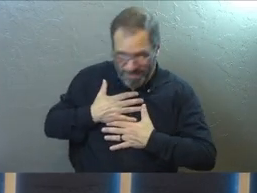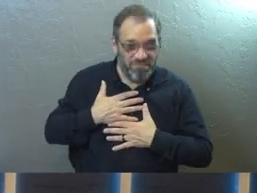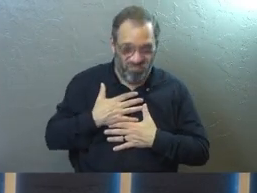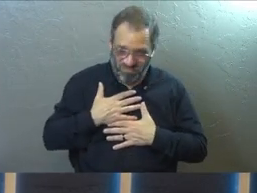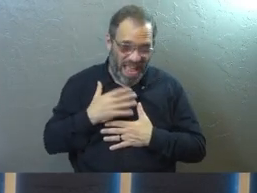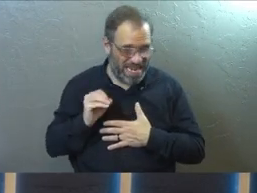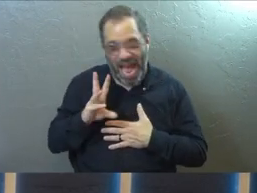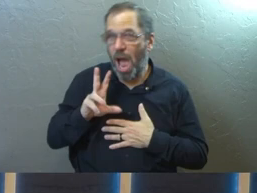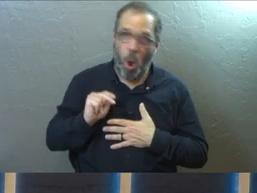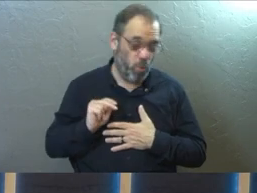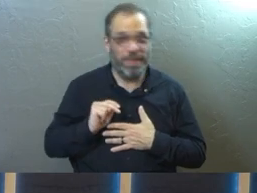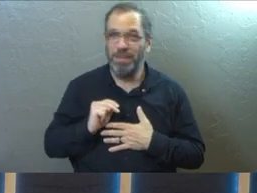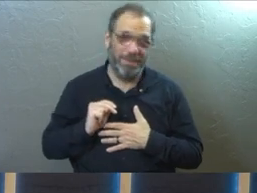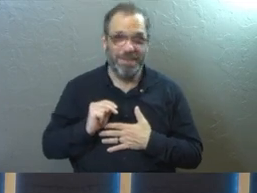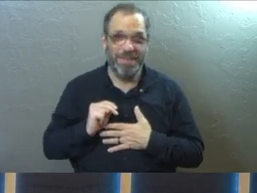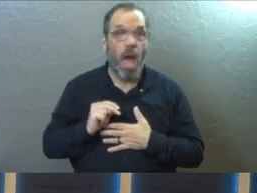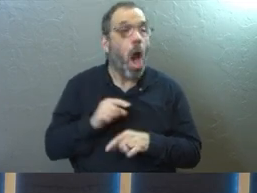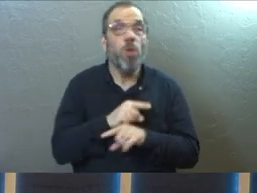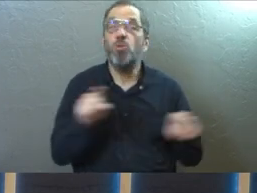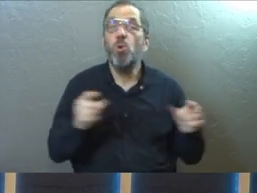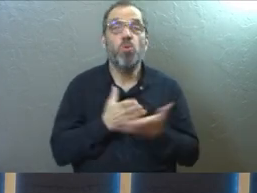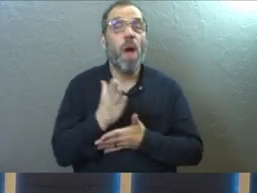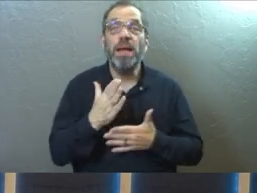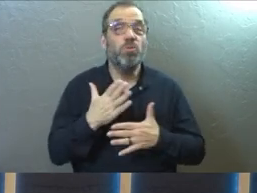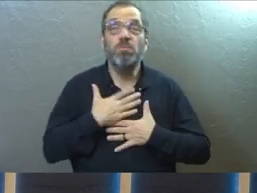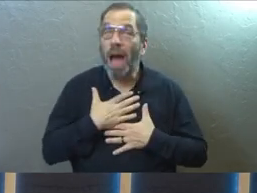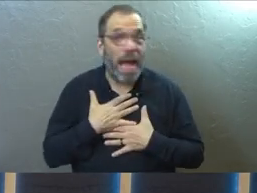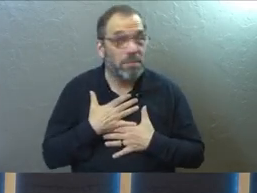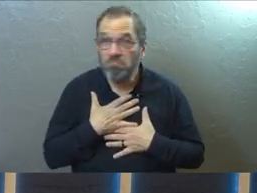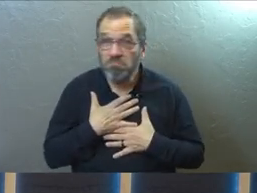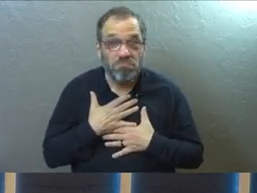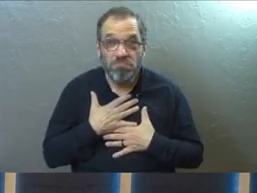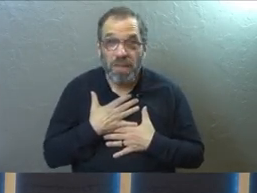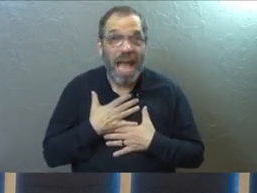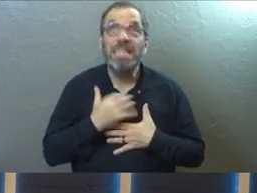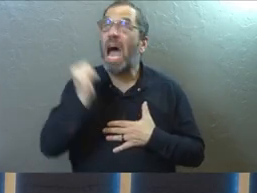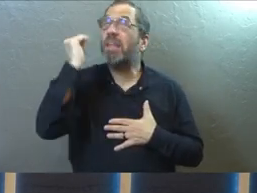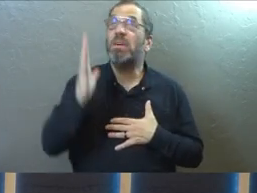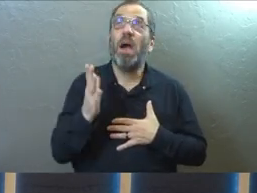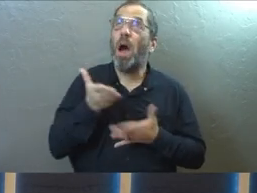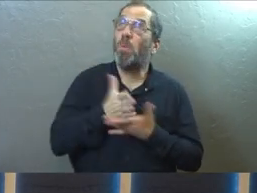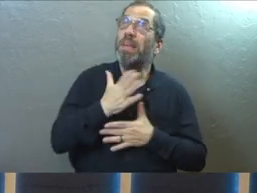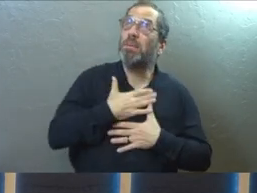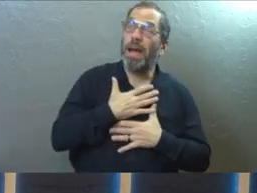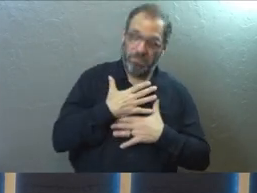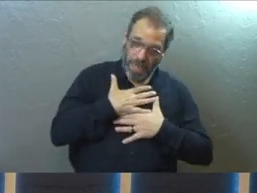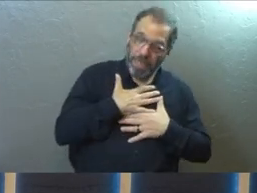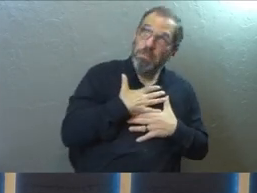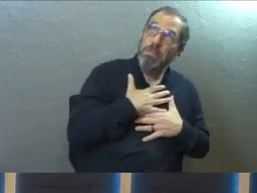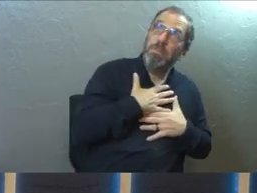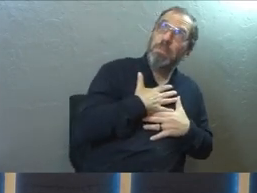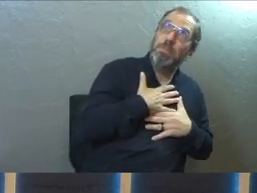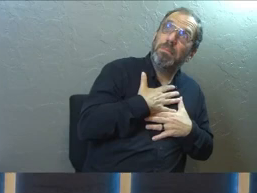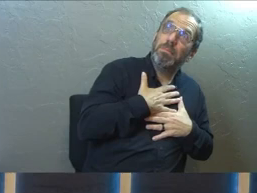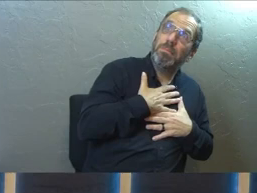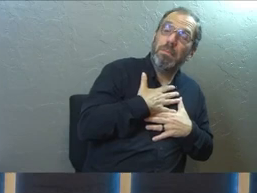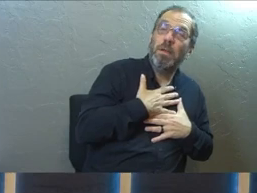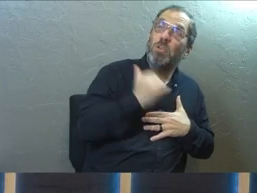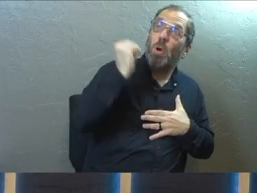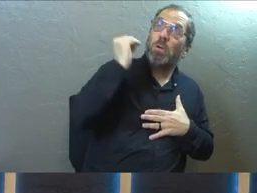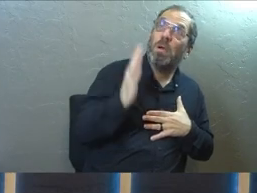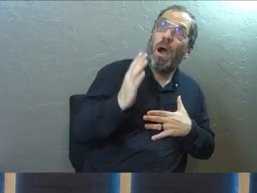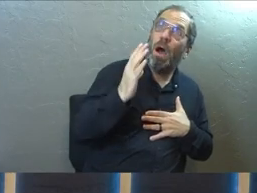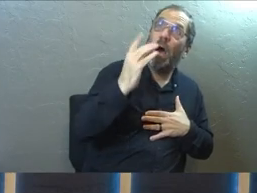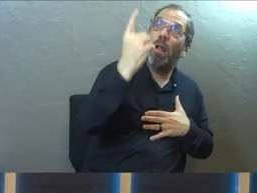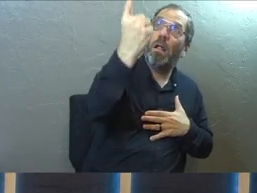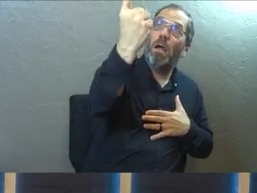And I own it. No one else has a right to it. Not even God has a right to it. And so if God